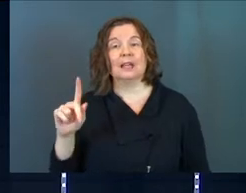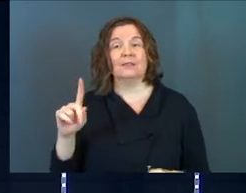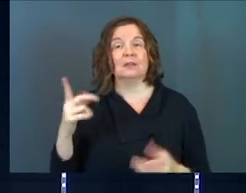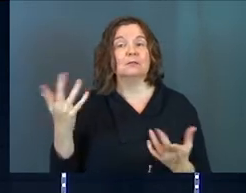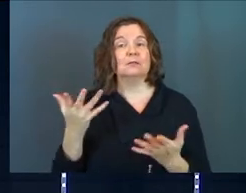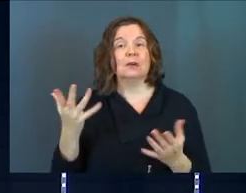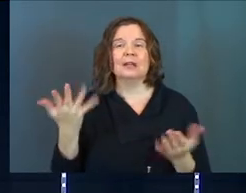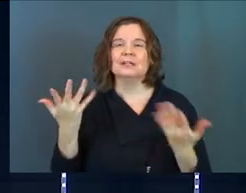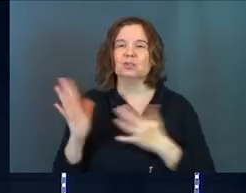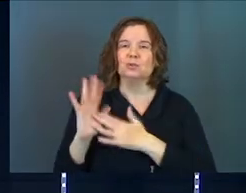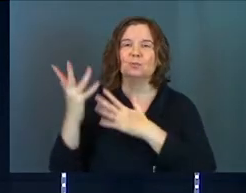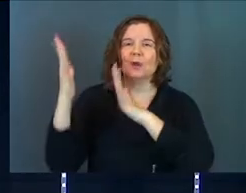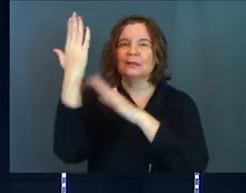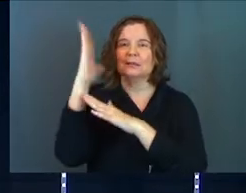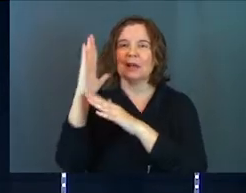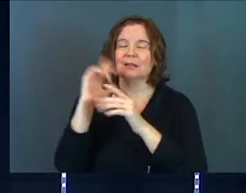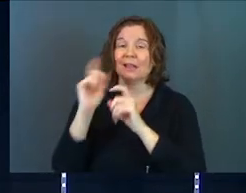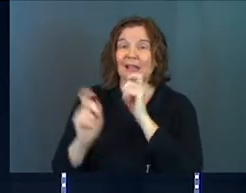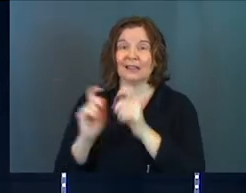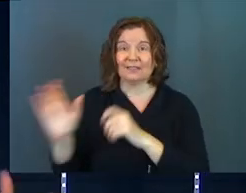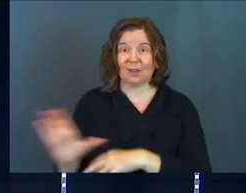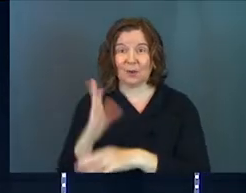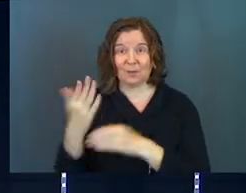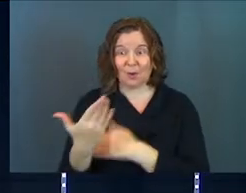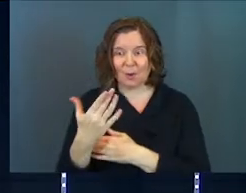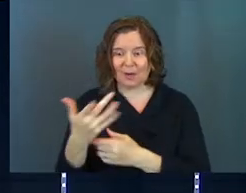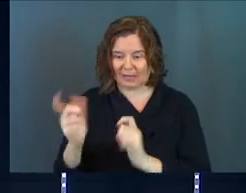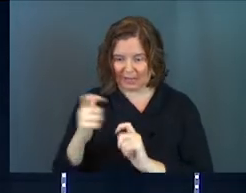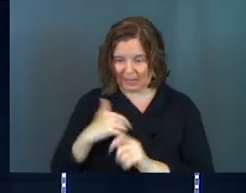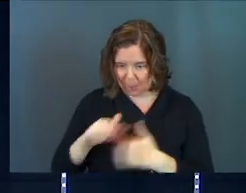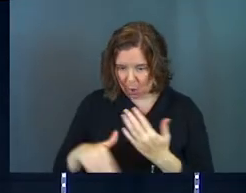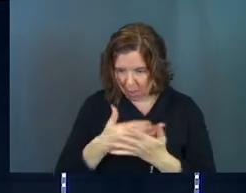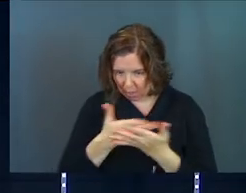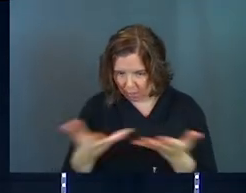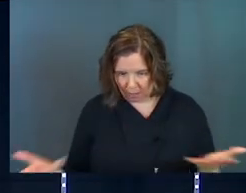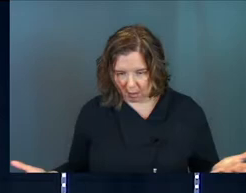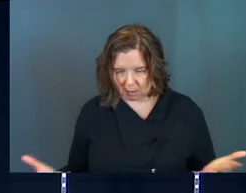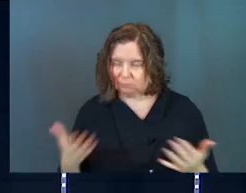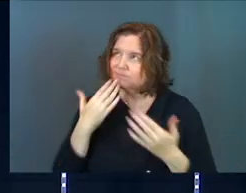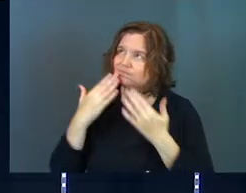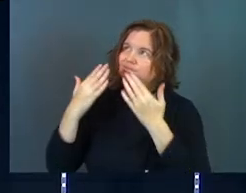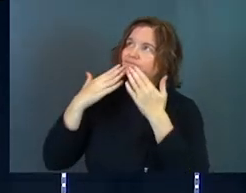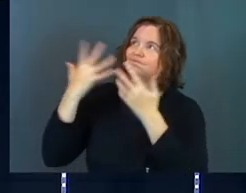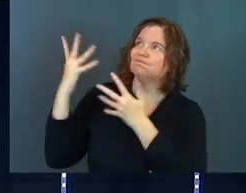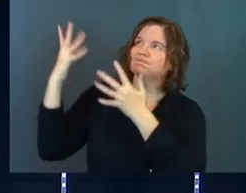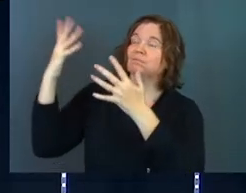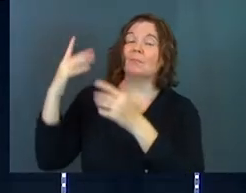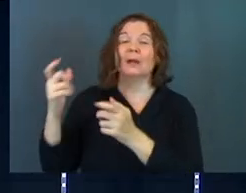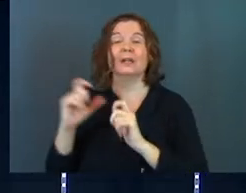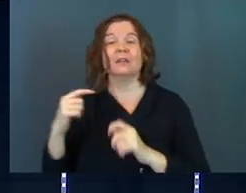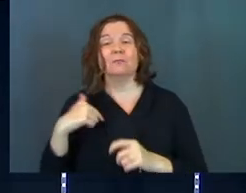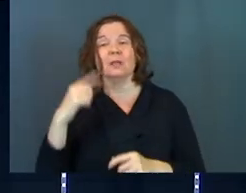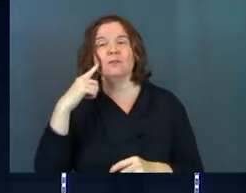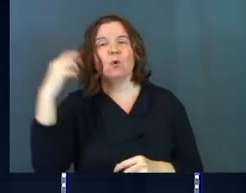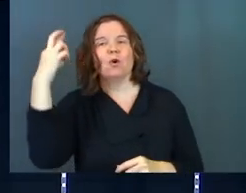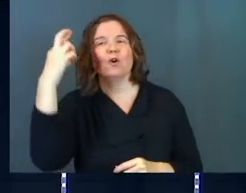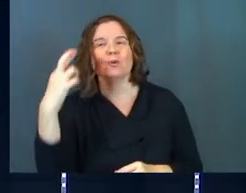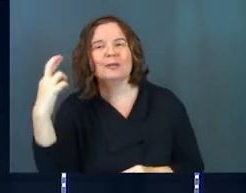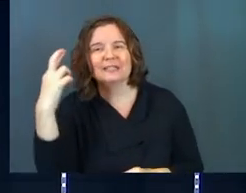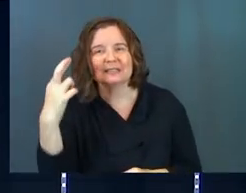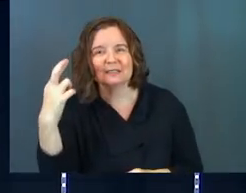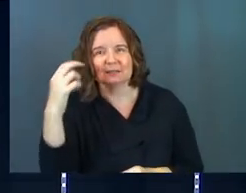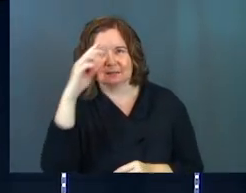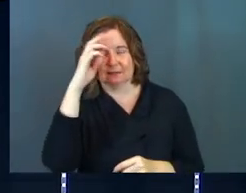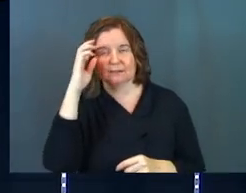God for all of that stuff. It's like the gifts on Christmas morning. God gave me all of this. But he said, he gave it to me for a reason.